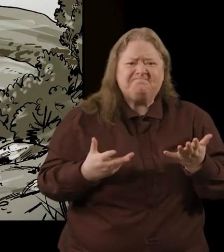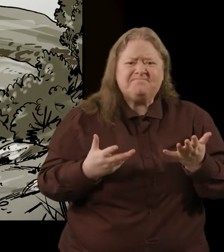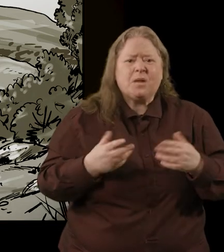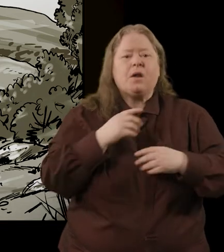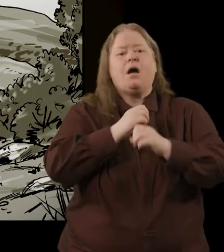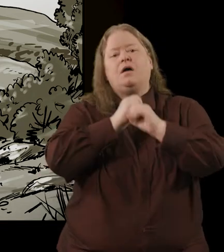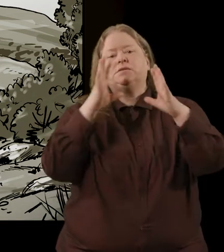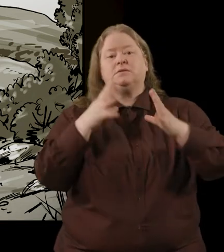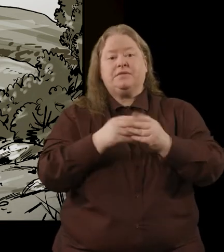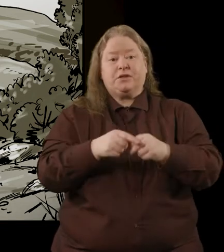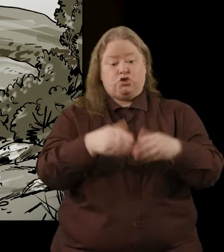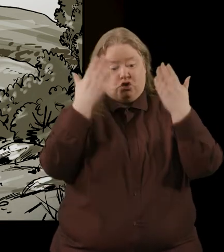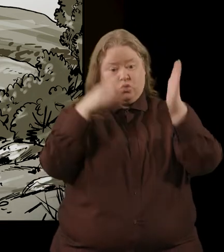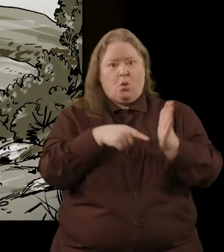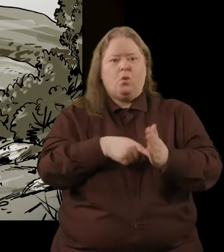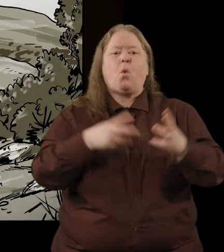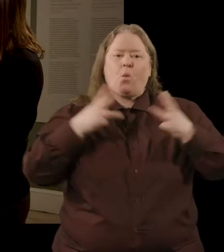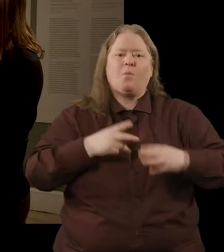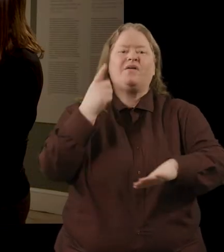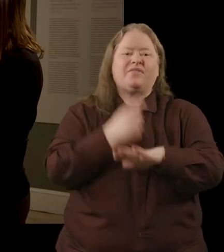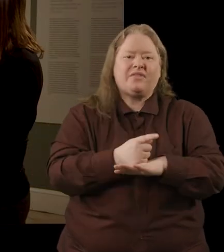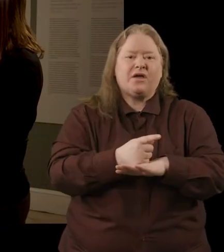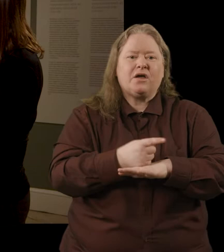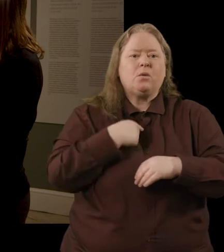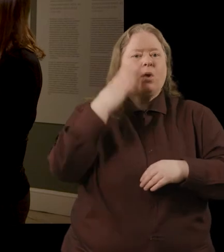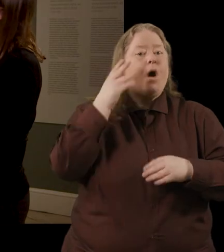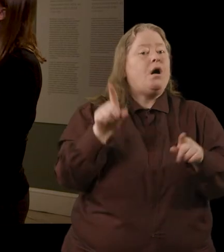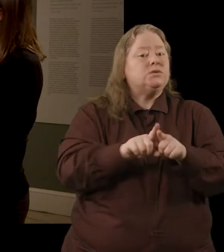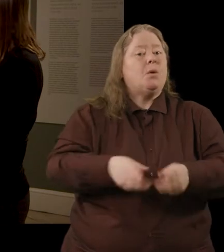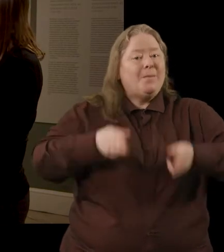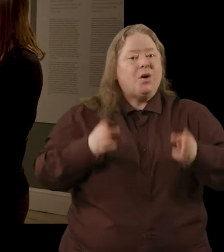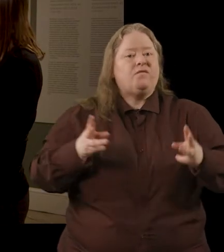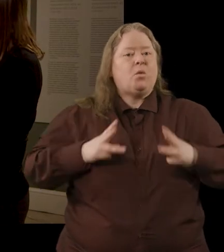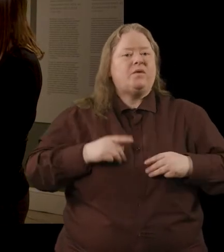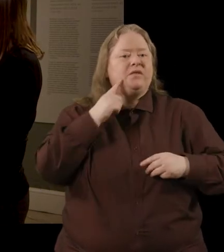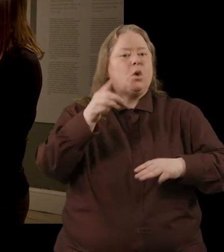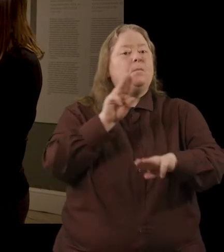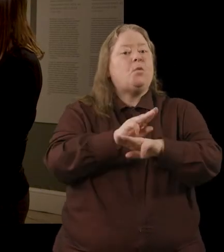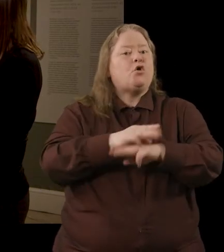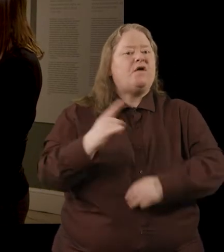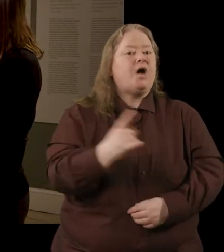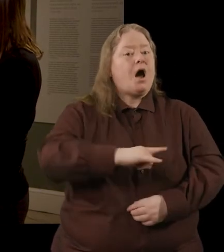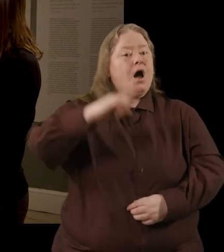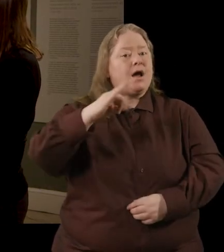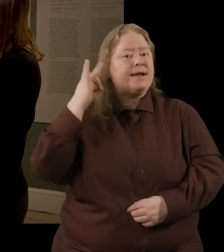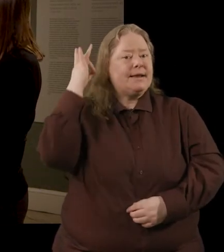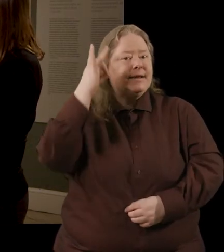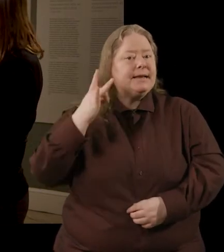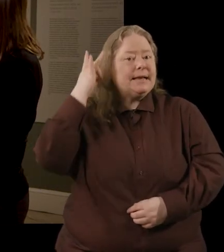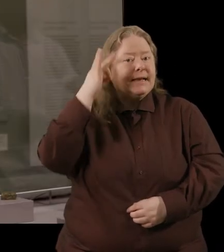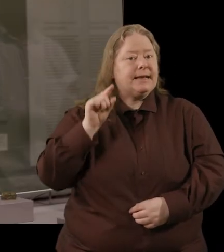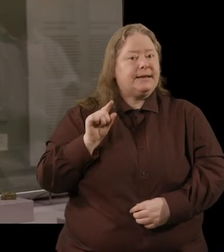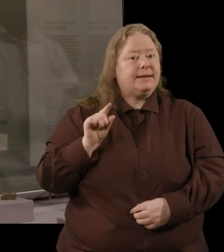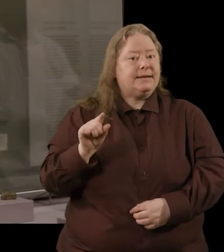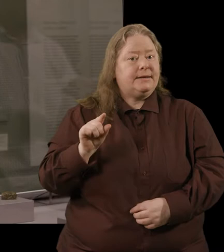that women were here. And we know that that there were also powerful women here, because we know that the mother of a high